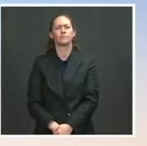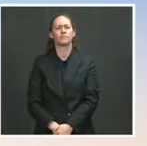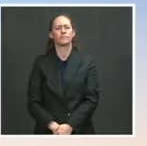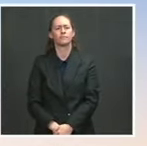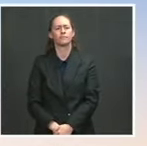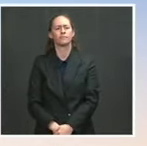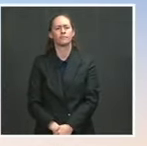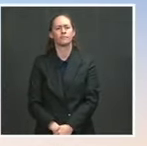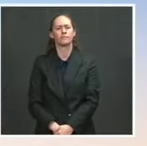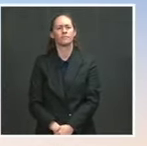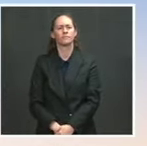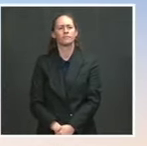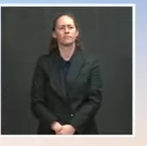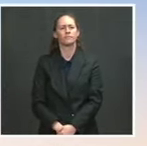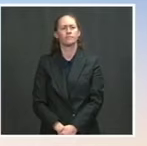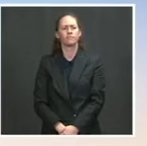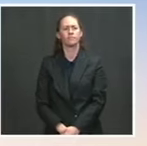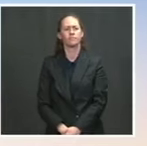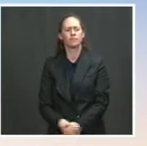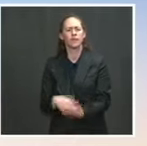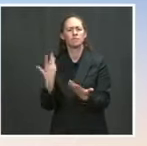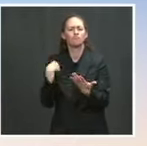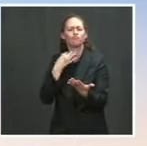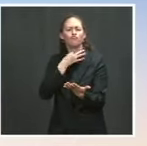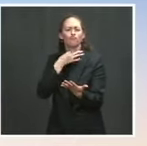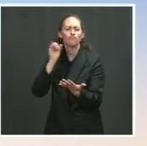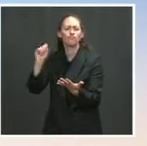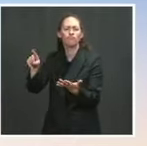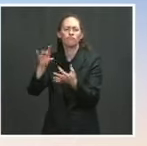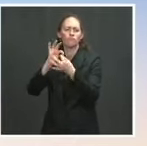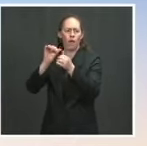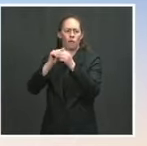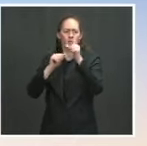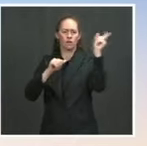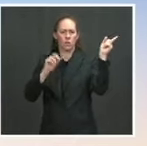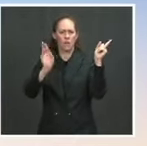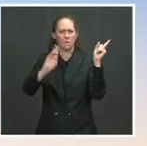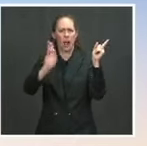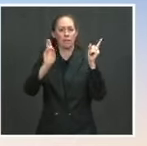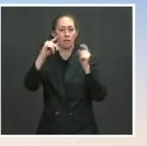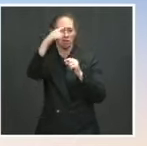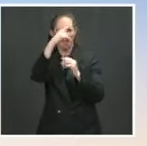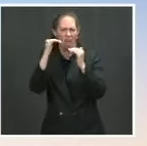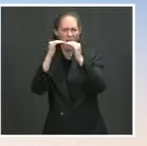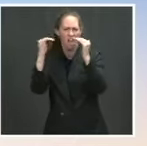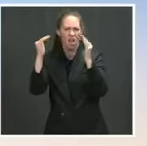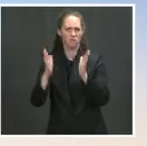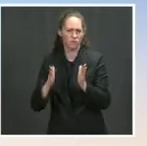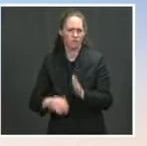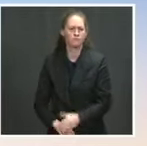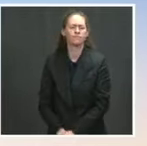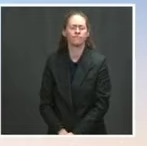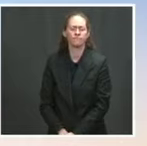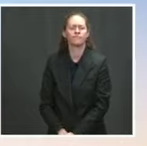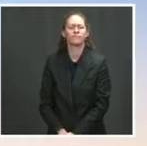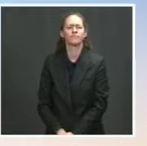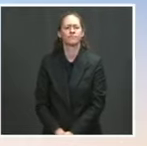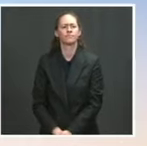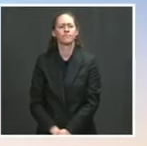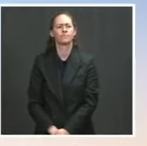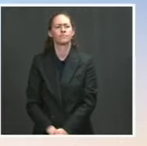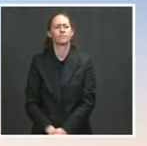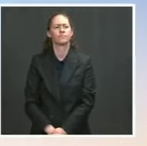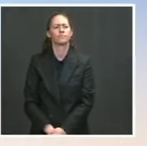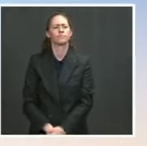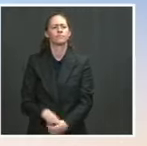significant circumstantial evidence that COVID-19 originated in a lab. Has the White House seen any circumstantial evidence that it did not